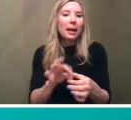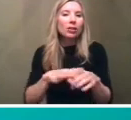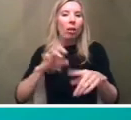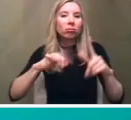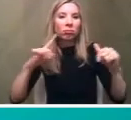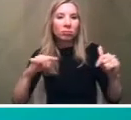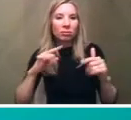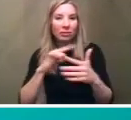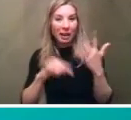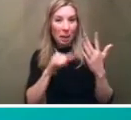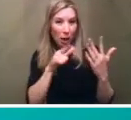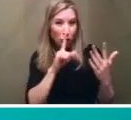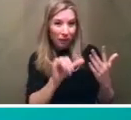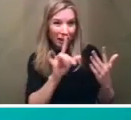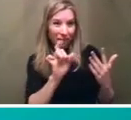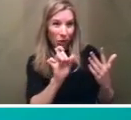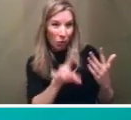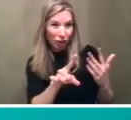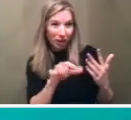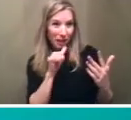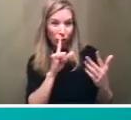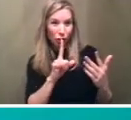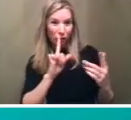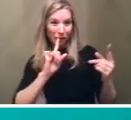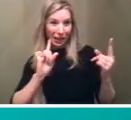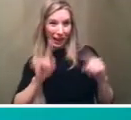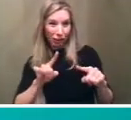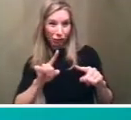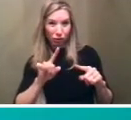that's the the and the i'm not sure if that exactly was the nature of the